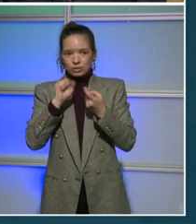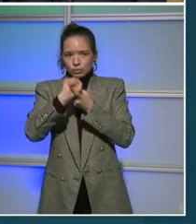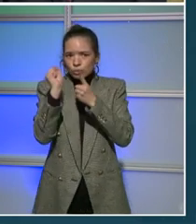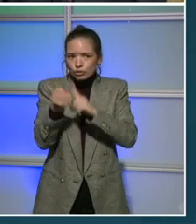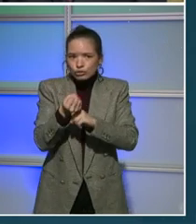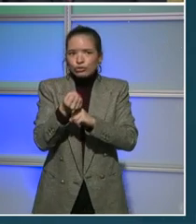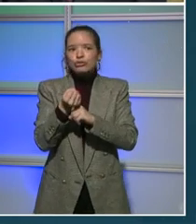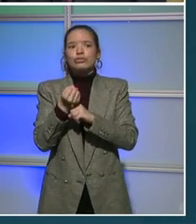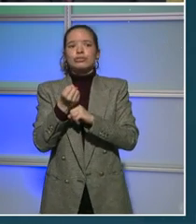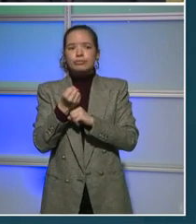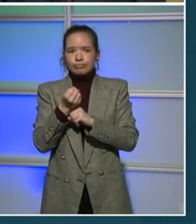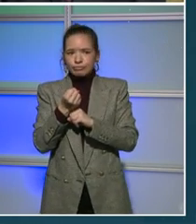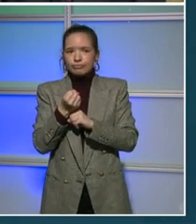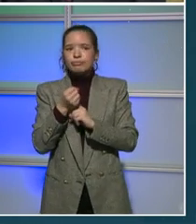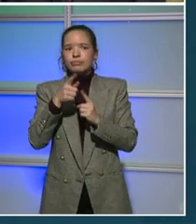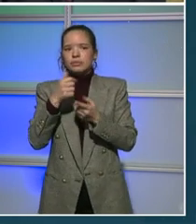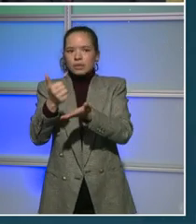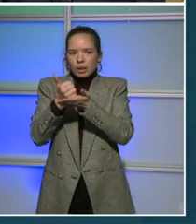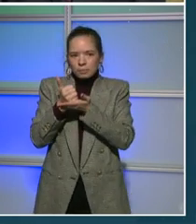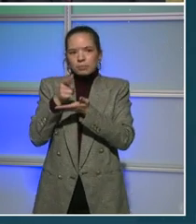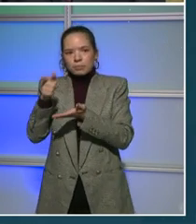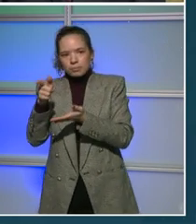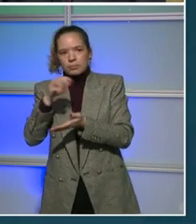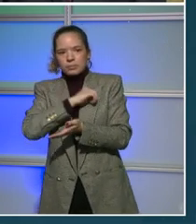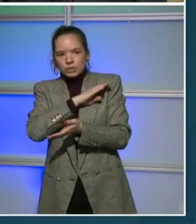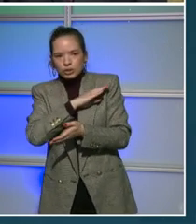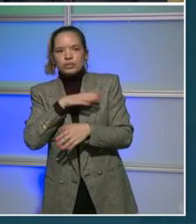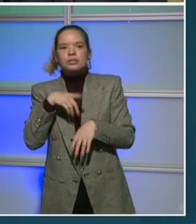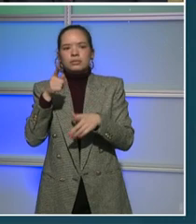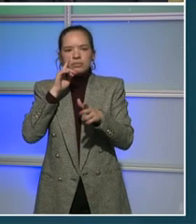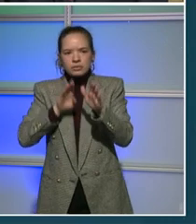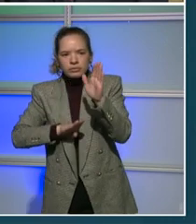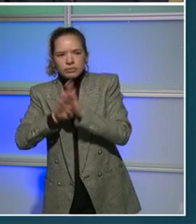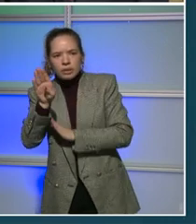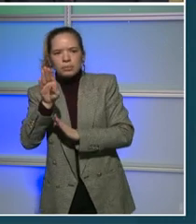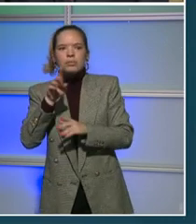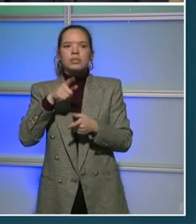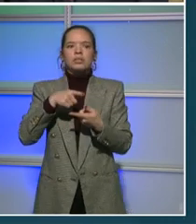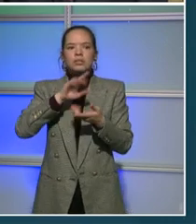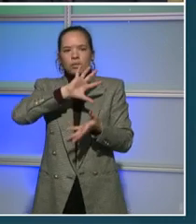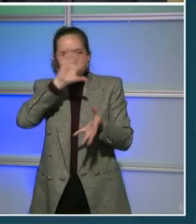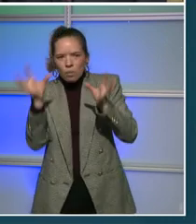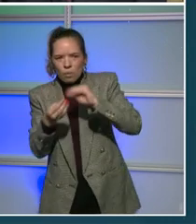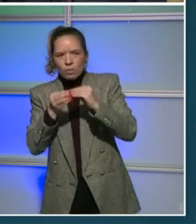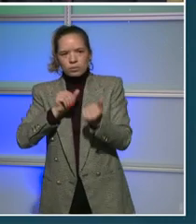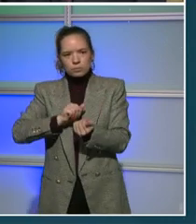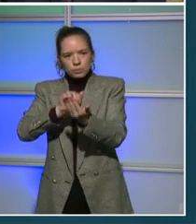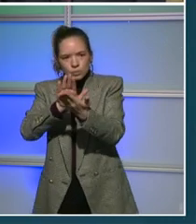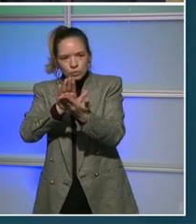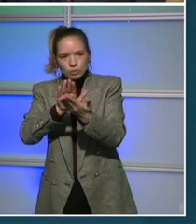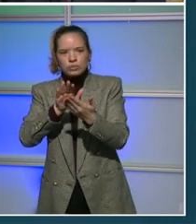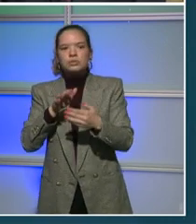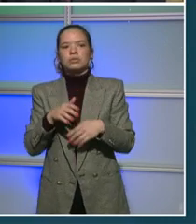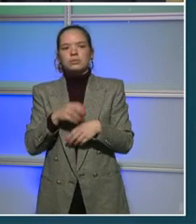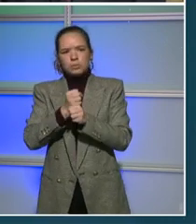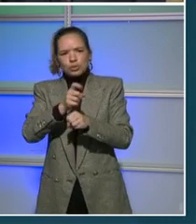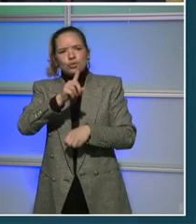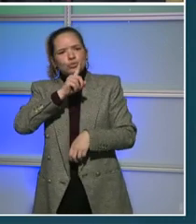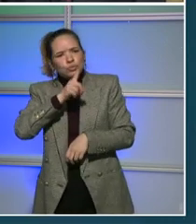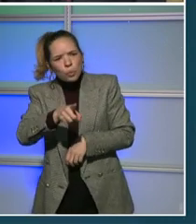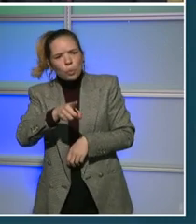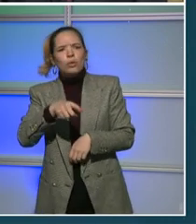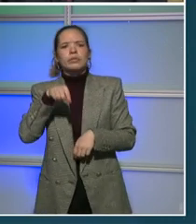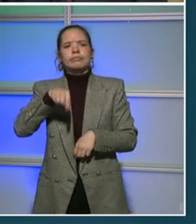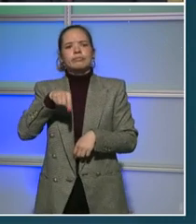whole-of-government approach to mitigate the damaging effects of the virus on the health and welfare of district residents. In response,